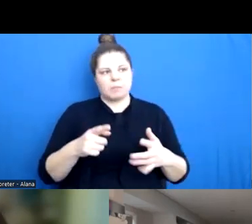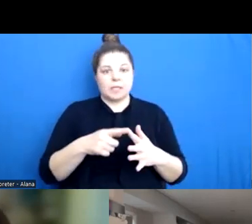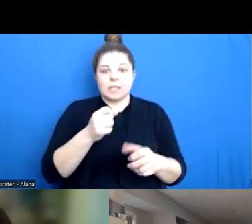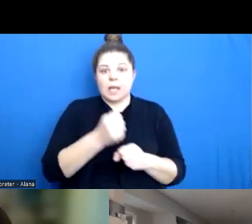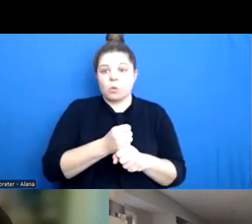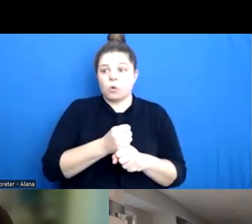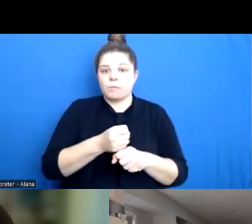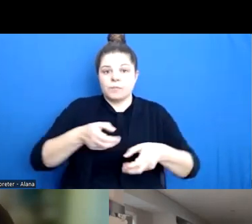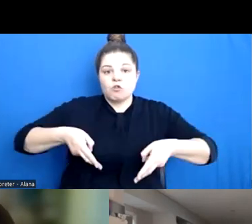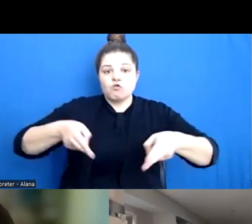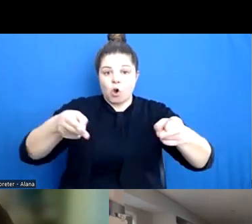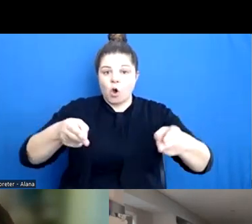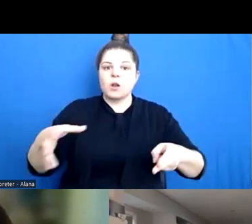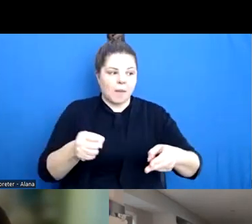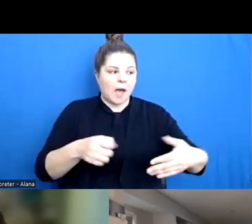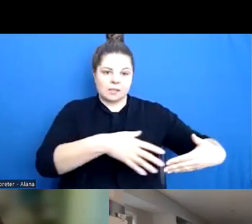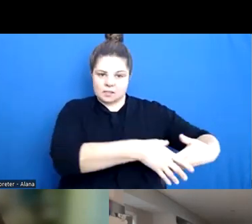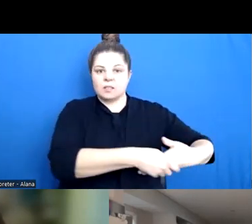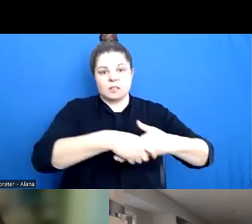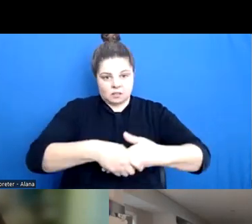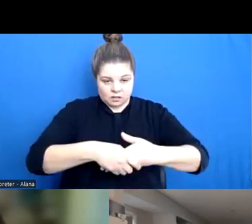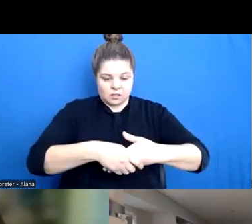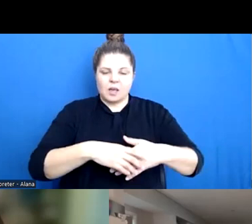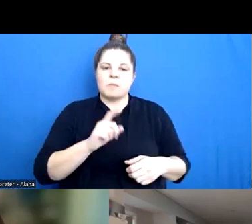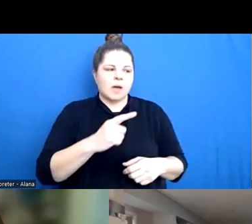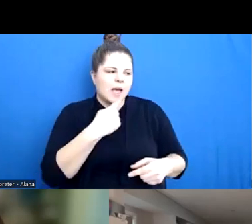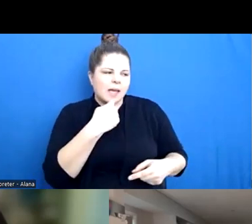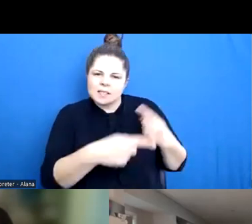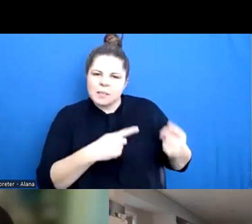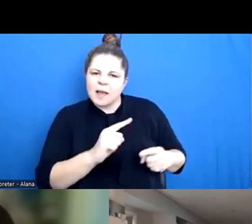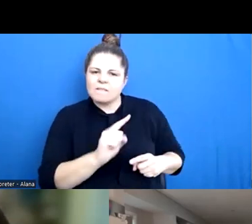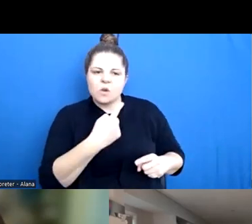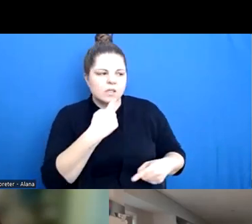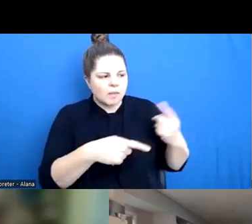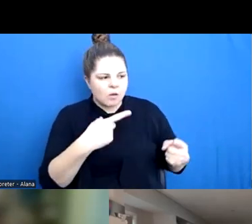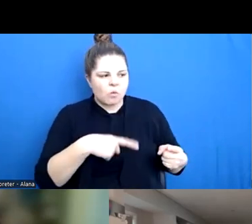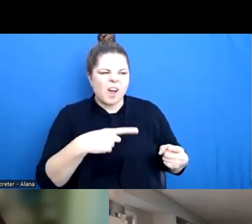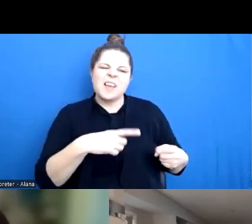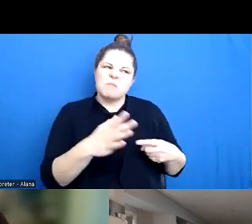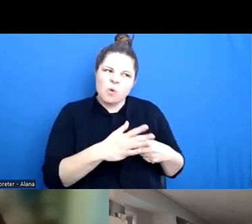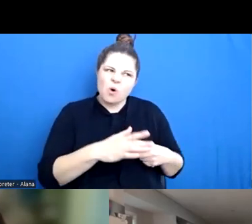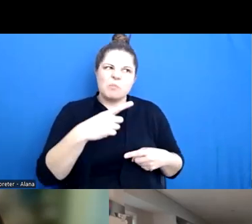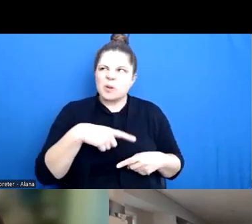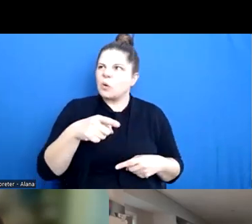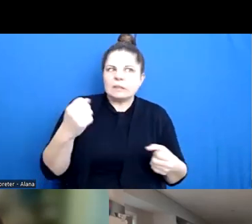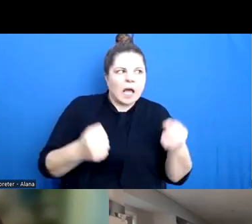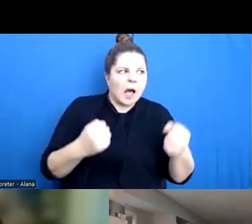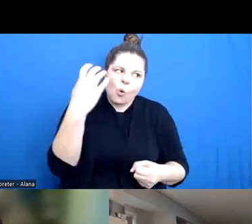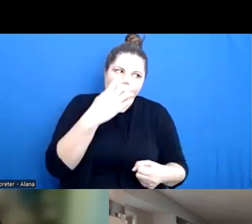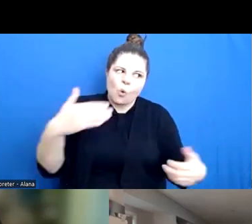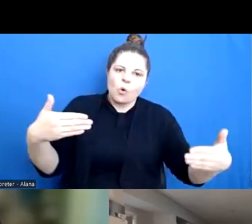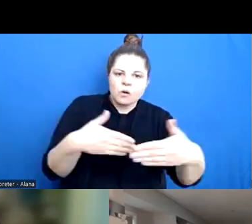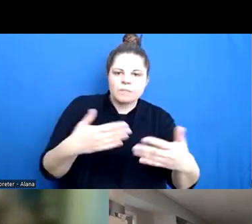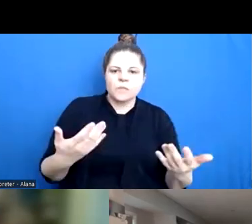when they cross the road, we have a conversation with them explaining why this is so important or putting sunscreen on or wearing a hat or whatever it might be.